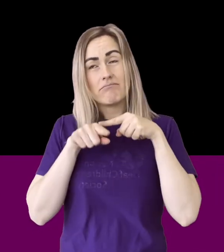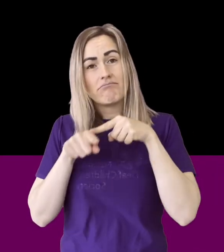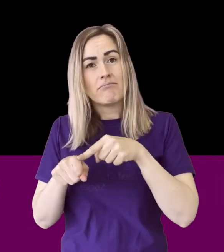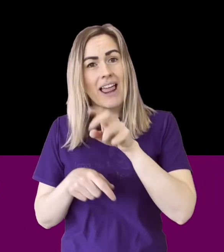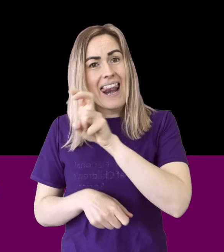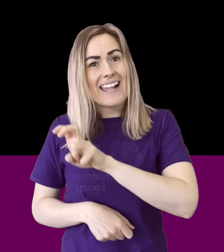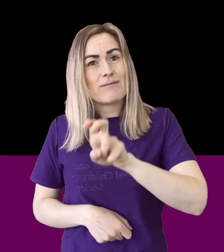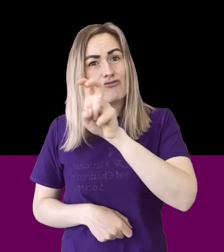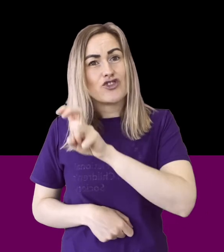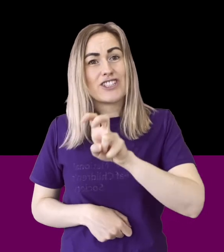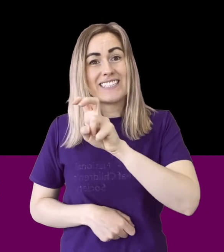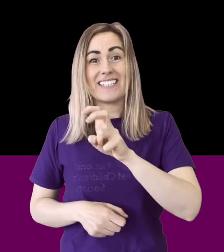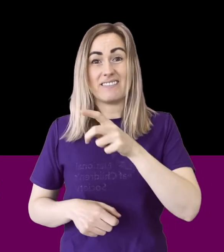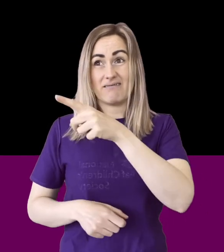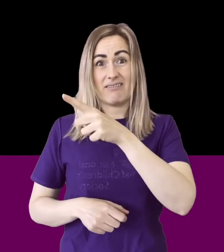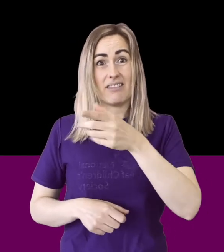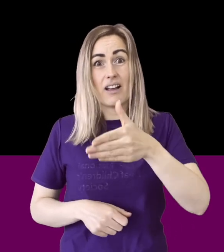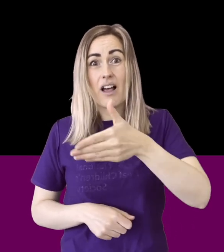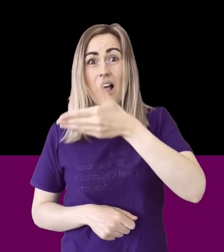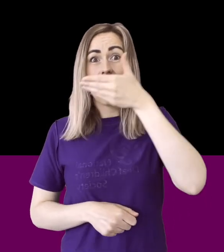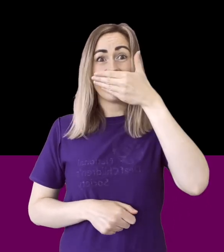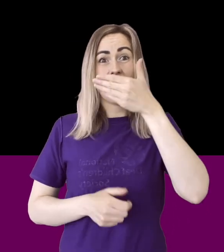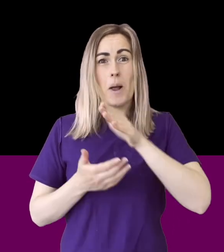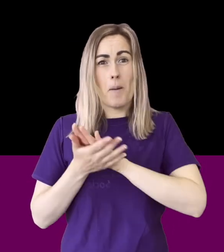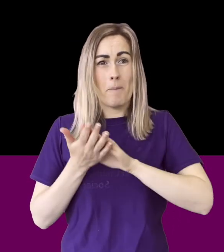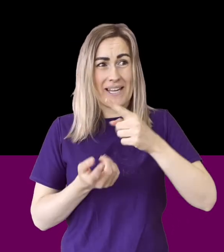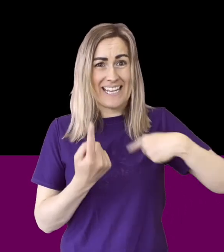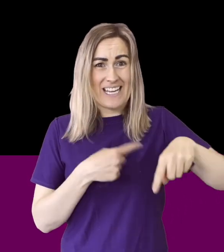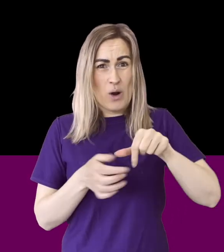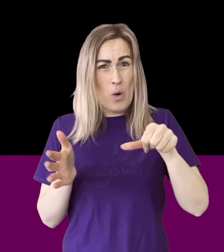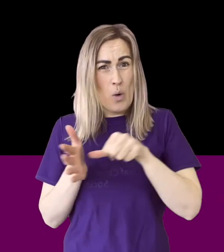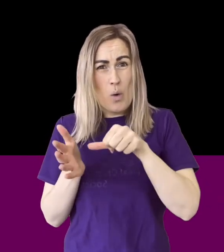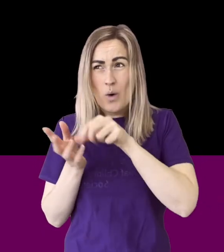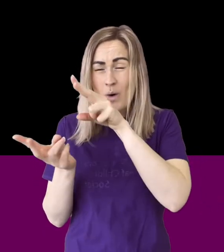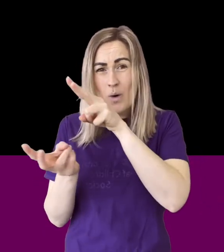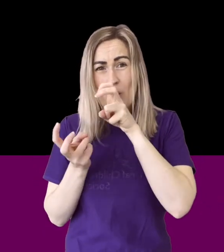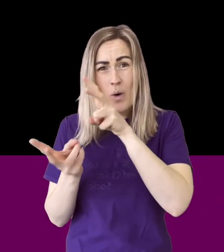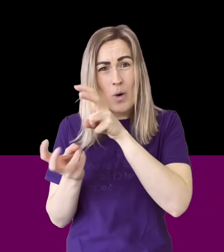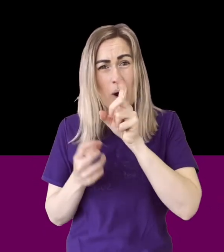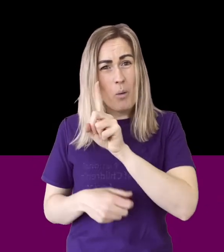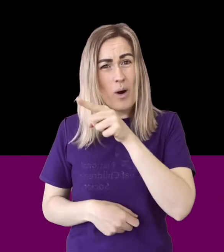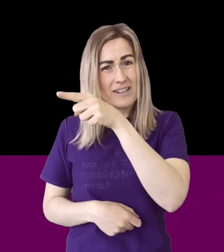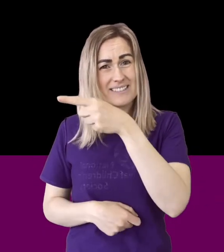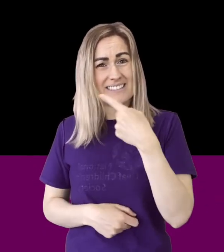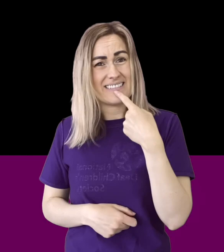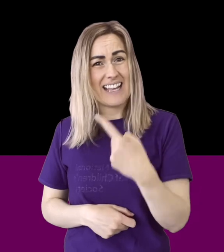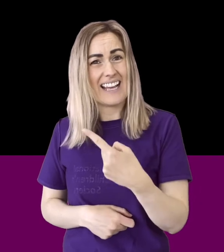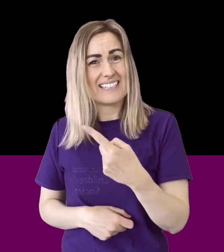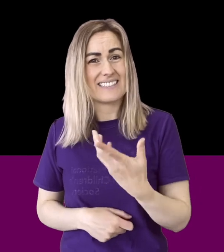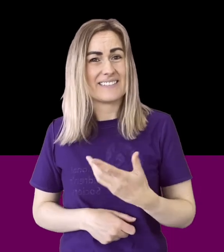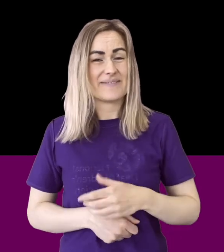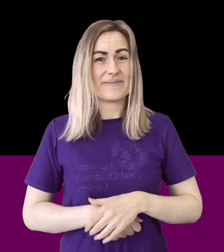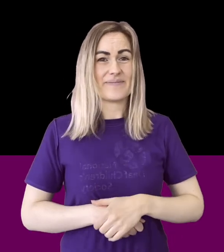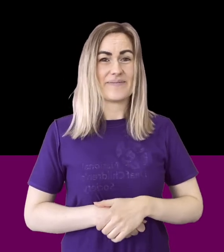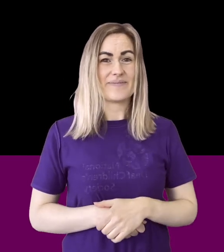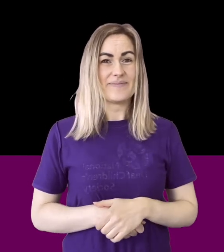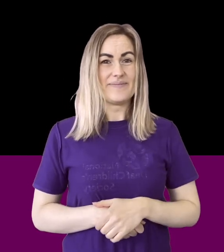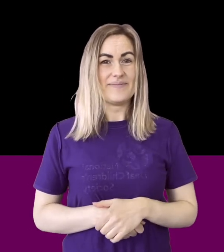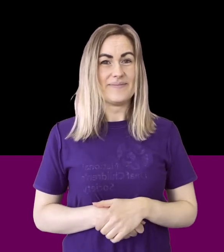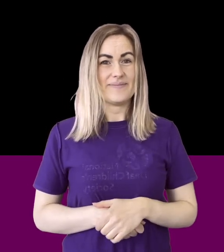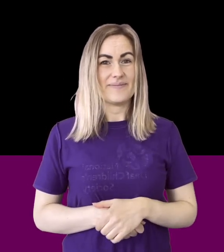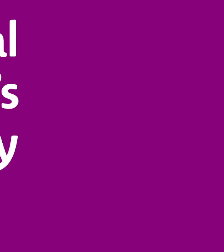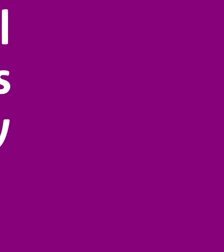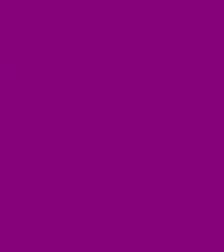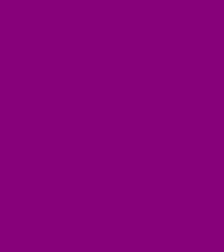on lip reading and if the mouth is covered by something they won't be able to hear it or understand you that much.